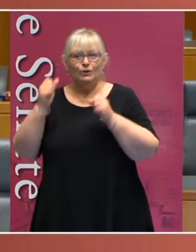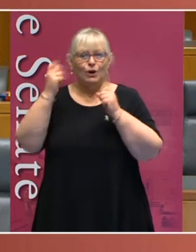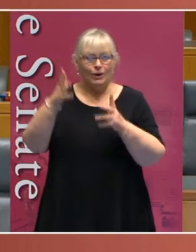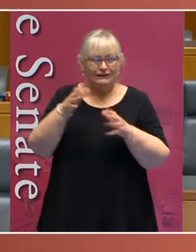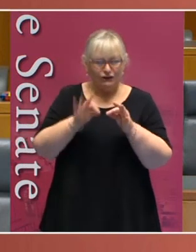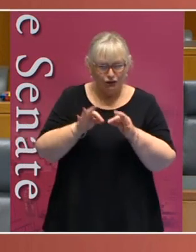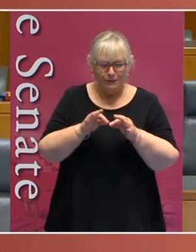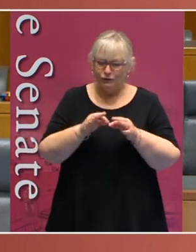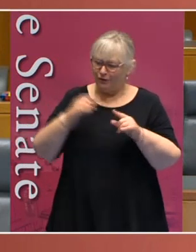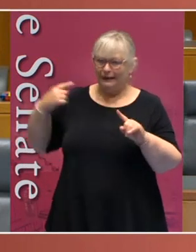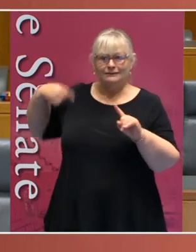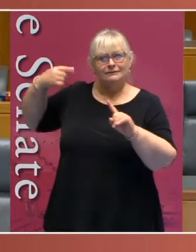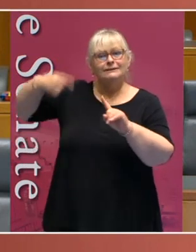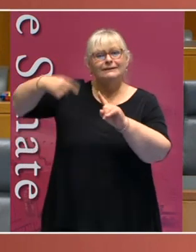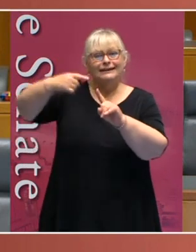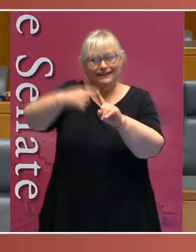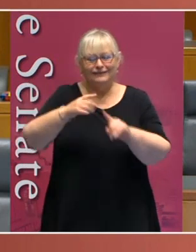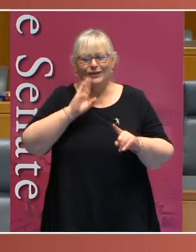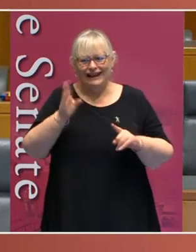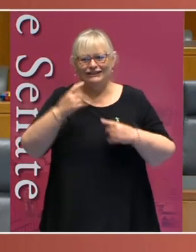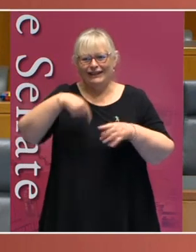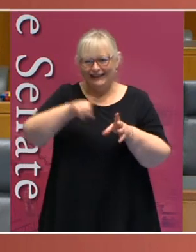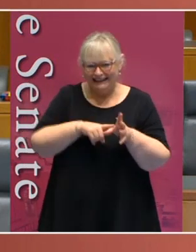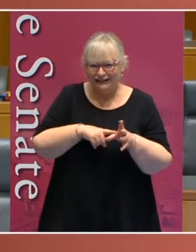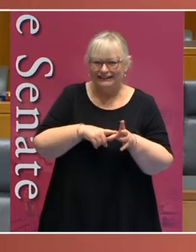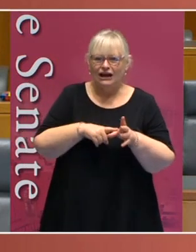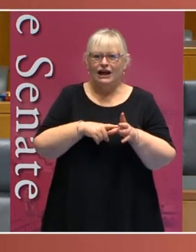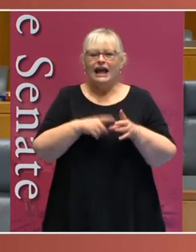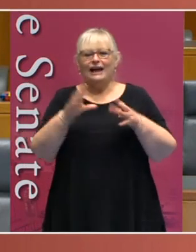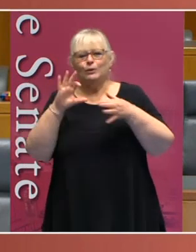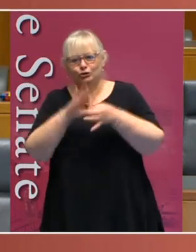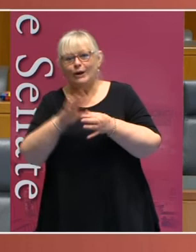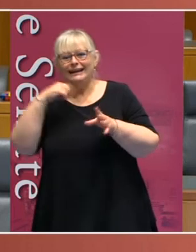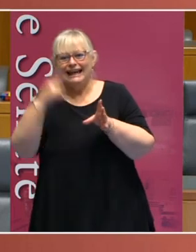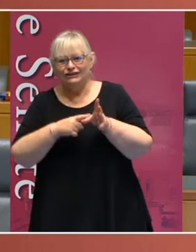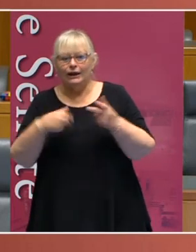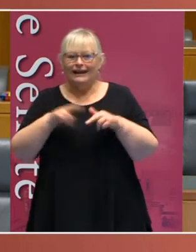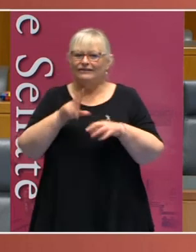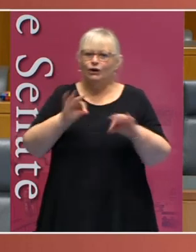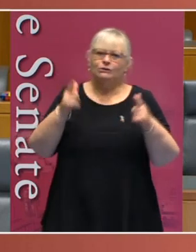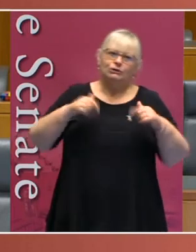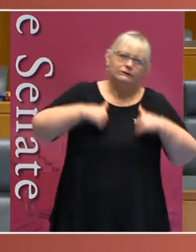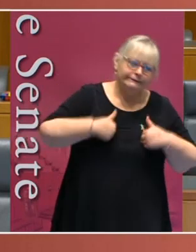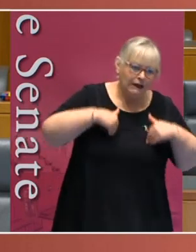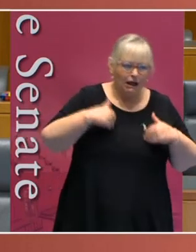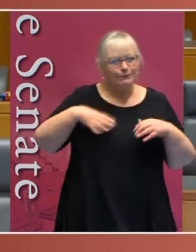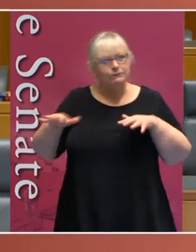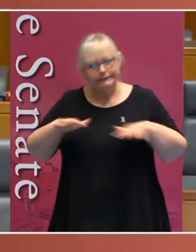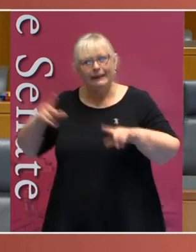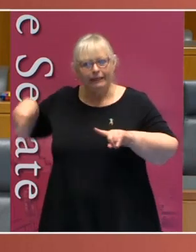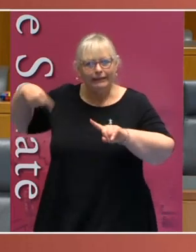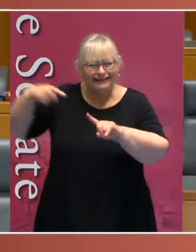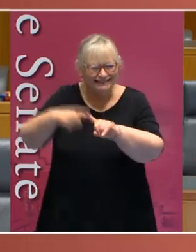interpreters who have been with us for each of our lectures this year and who will join us next year if they're not too tired with all the work they've been doing.